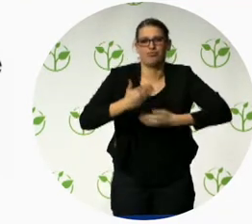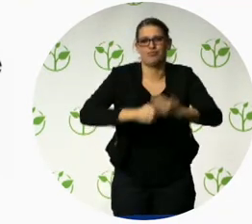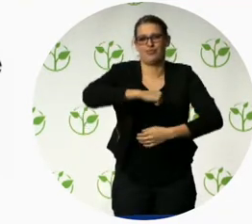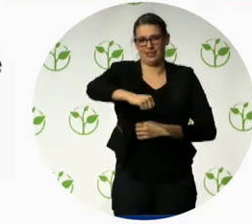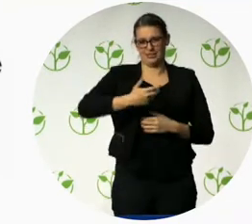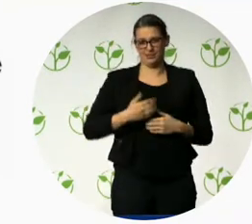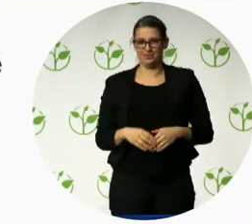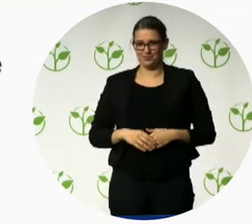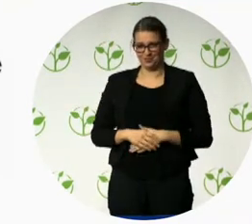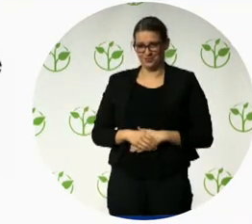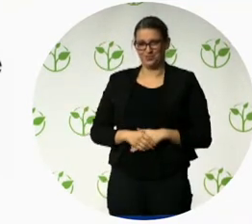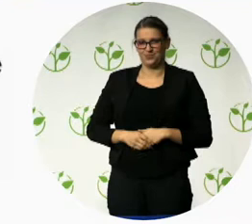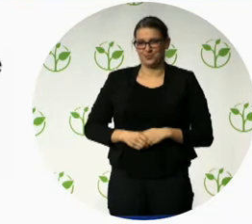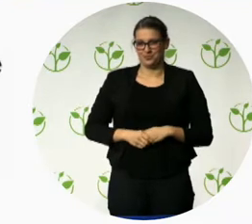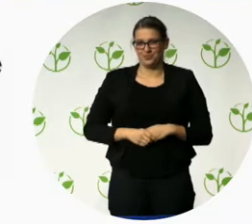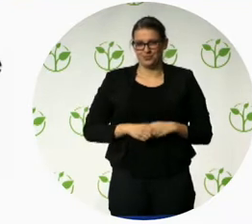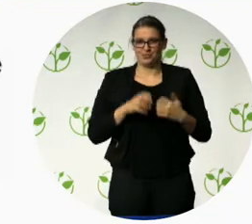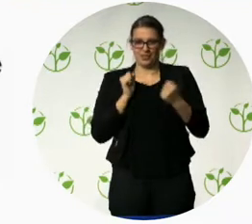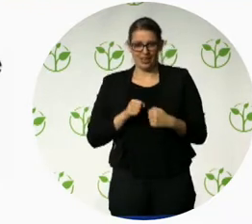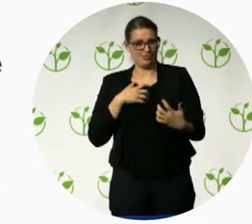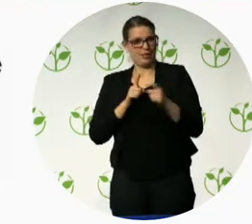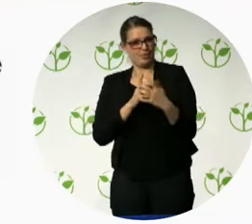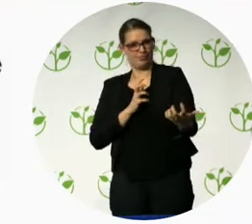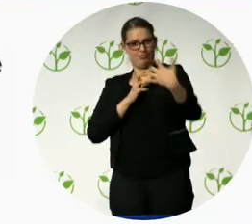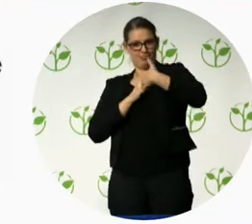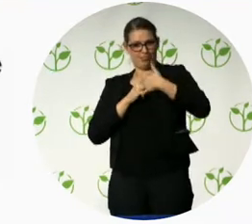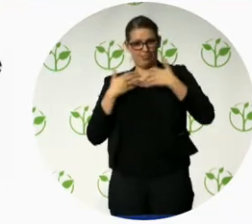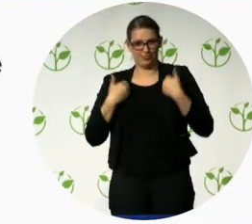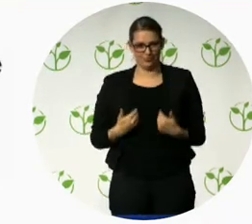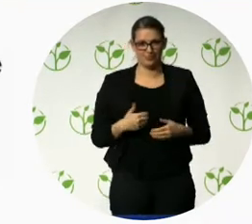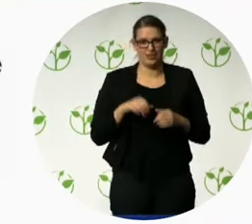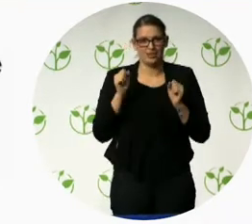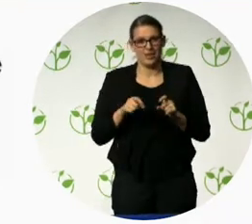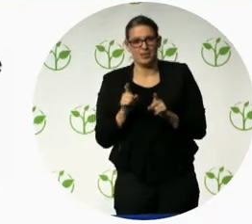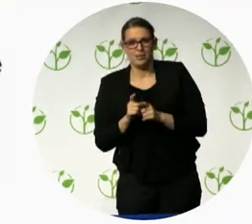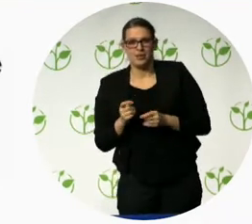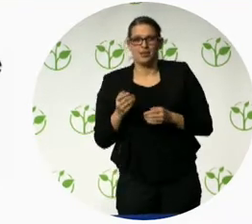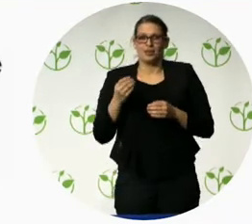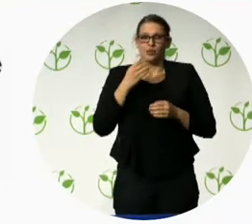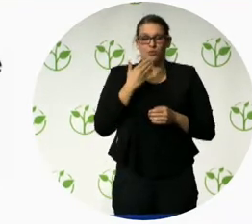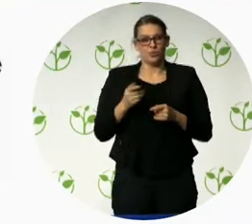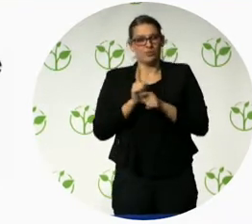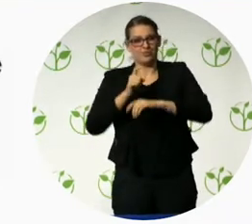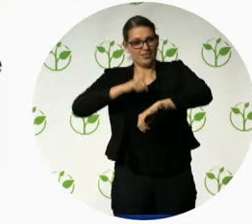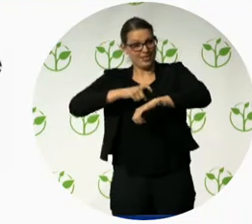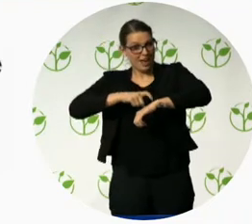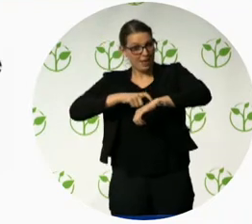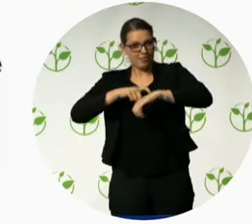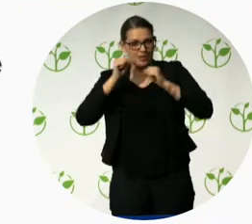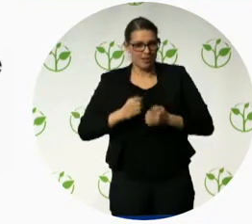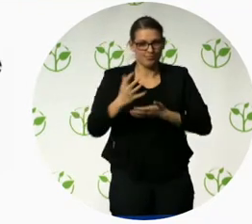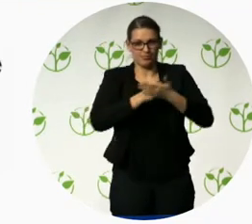dictate in Office 365 onto my computer, I can just do that in every version of Office 365 and it's always there. Then I become more efficient.